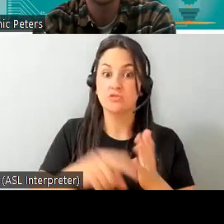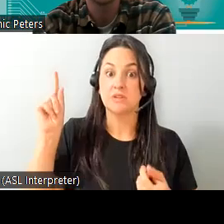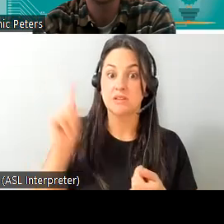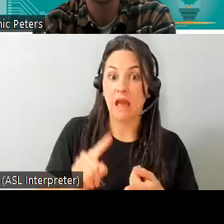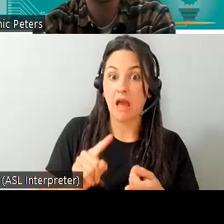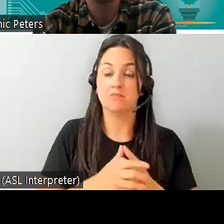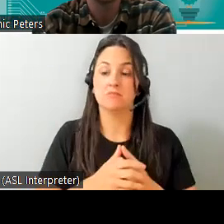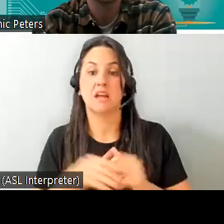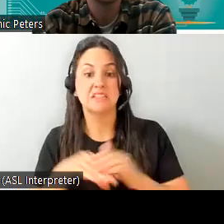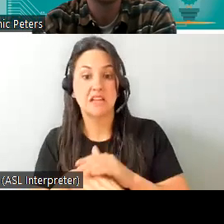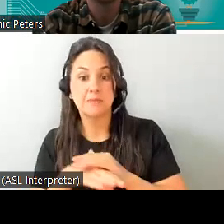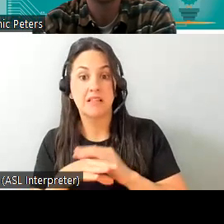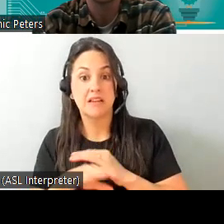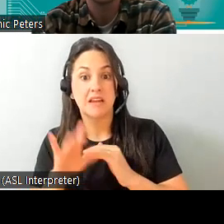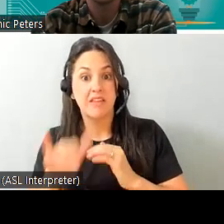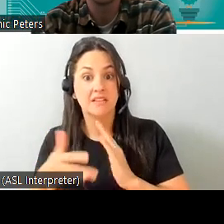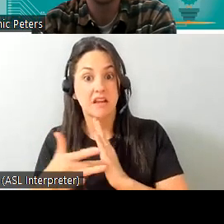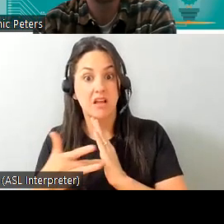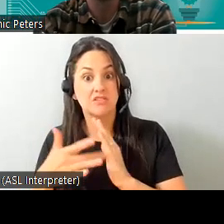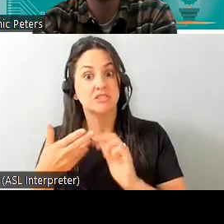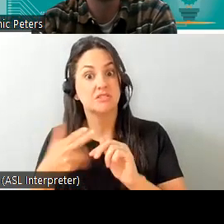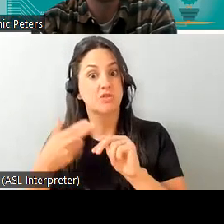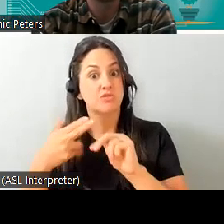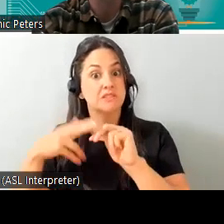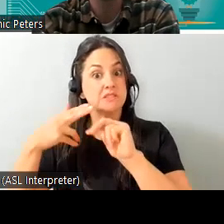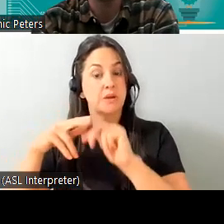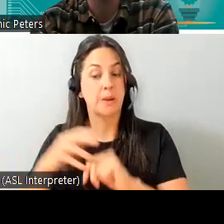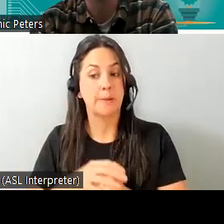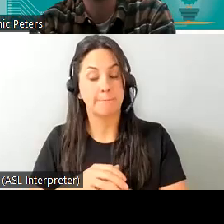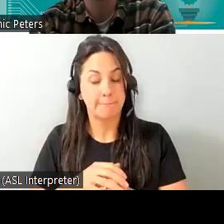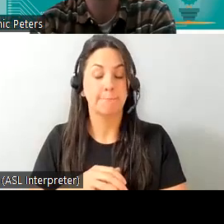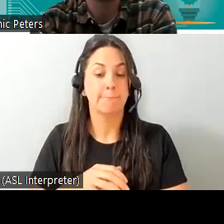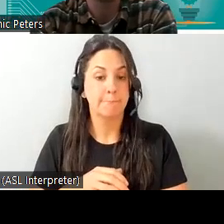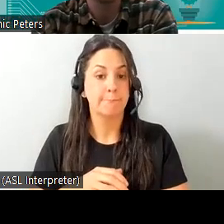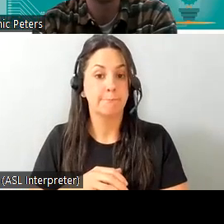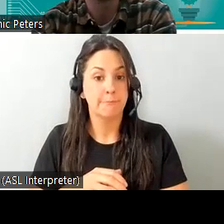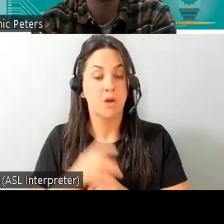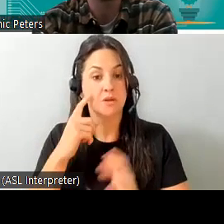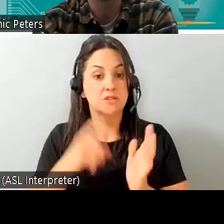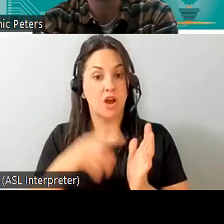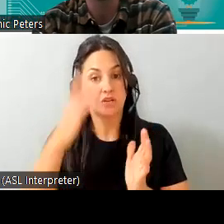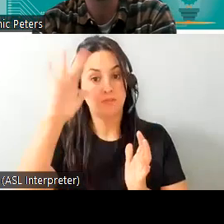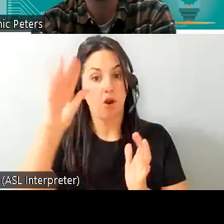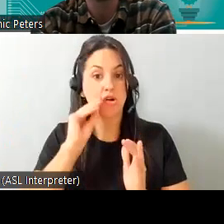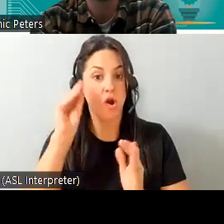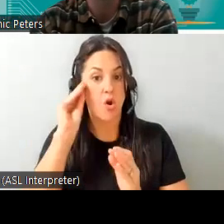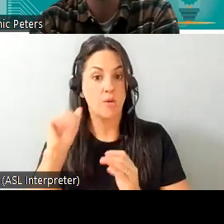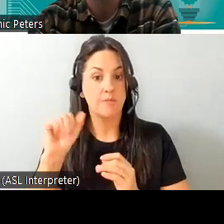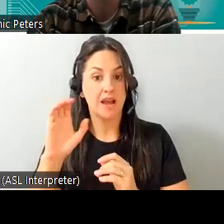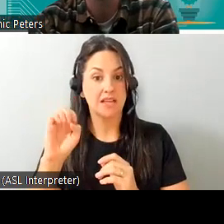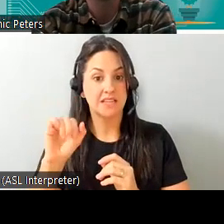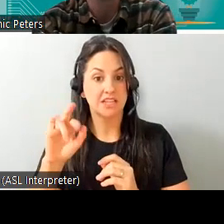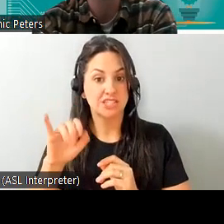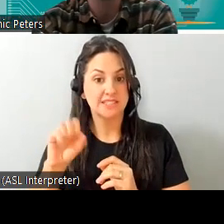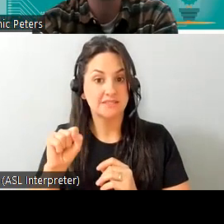technology increased um really we saw a proliferation of these smart home accessories and suddenly you know you could